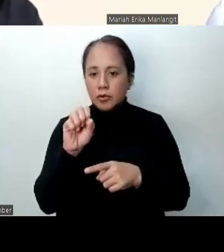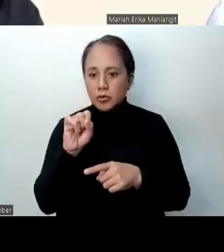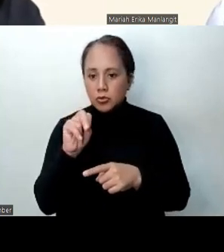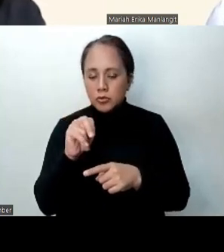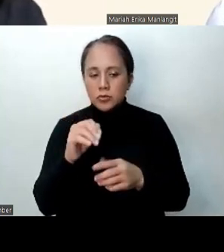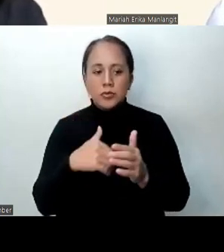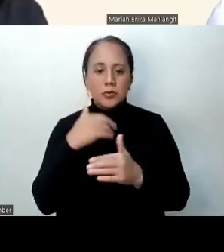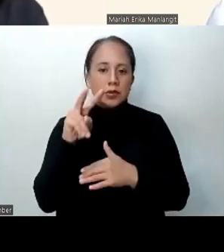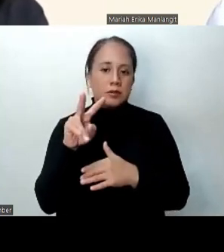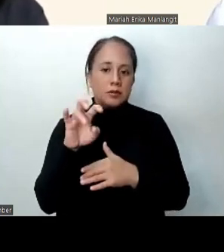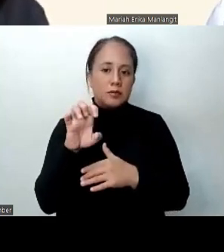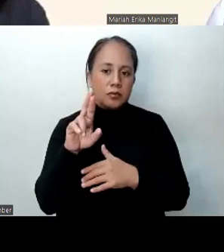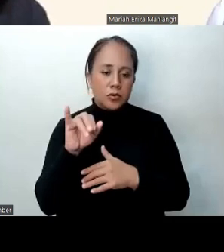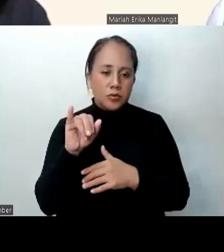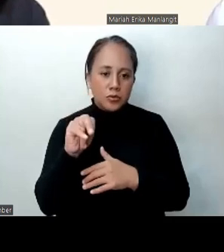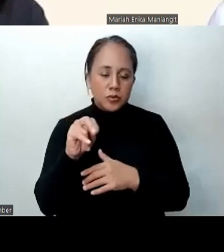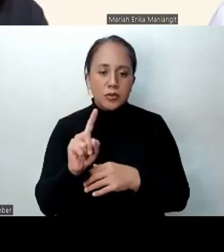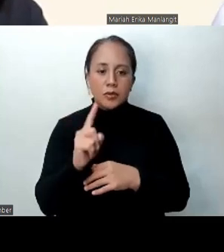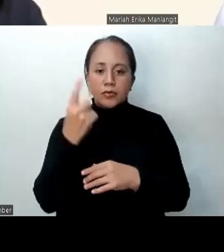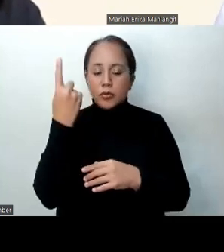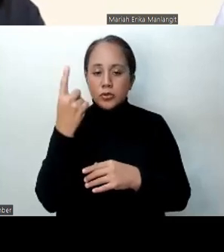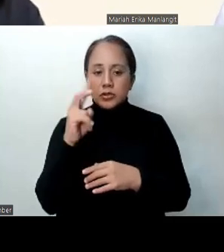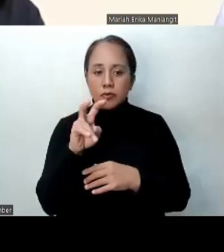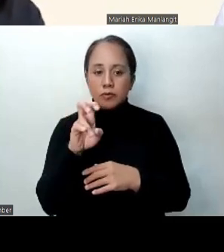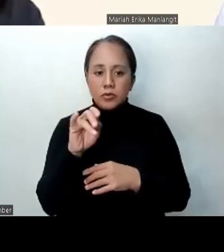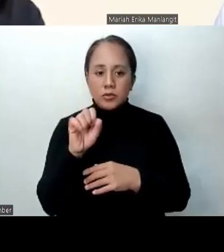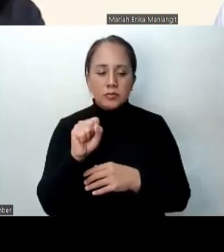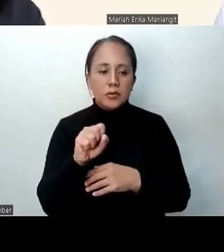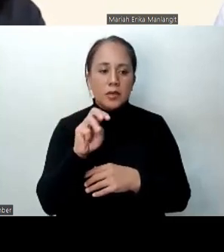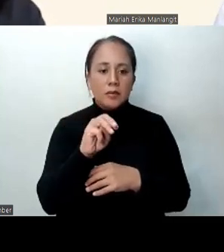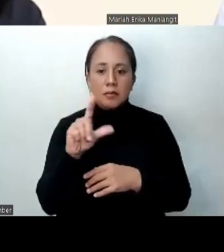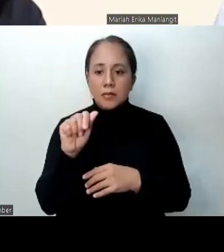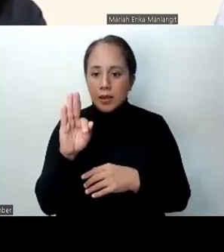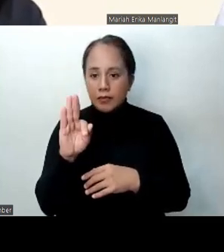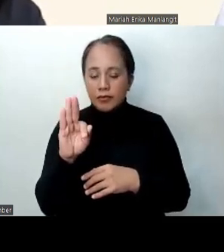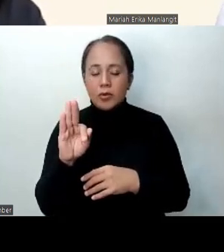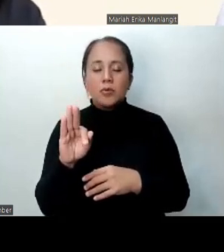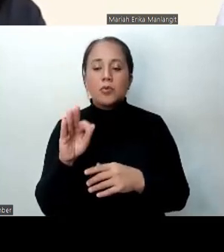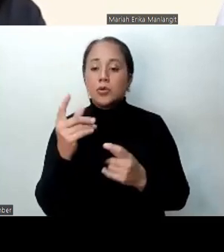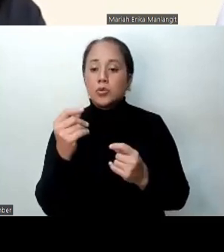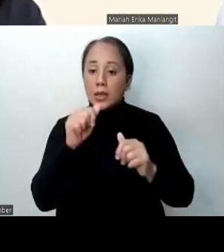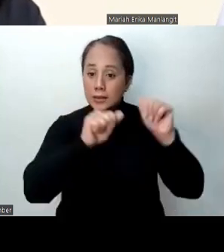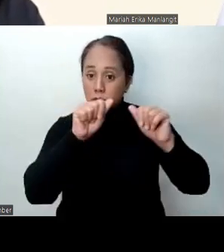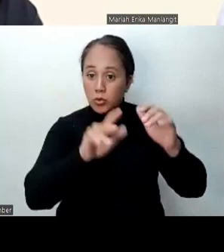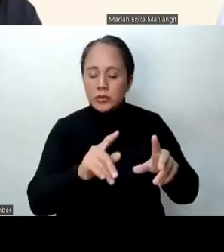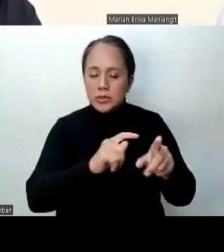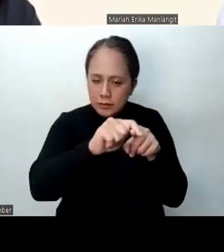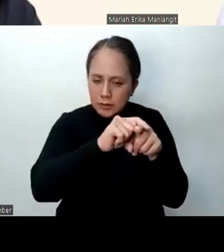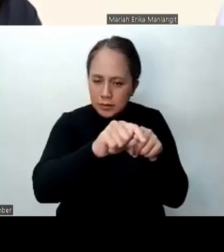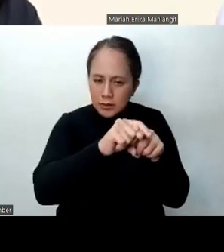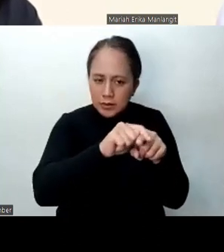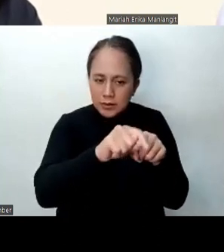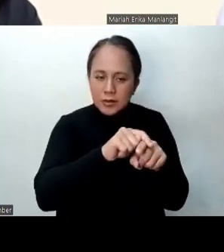versions. Yeah, the first version of EMLA, we had to train assessors who